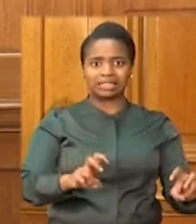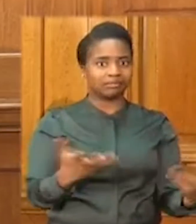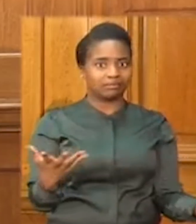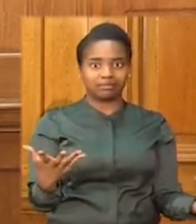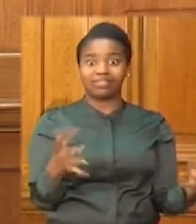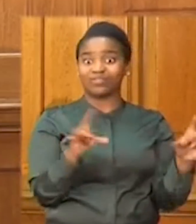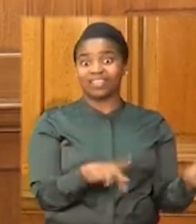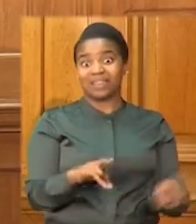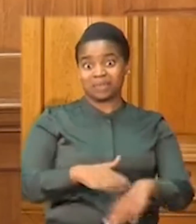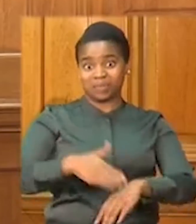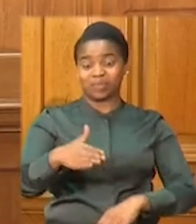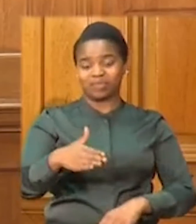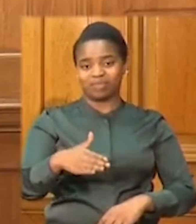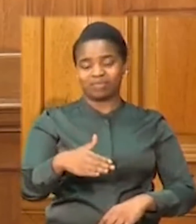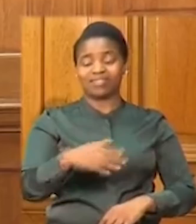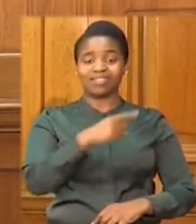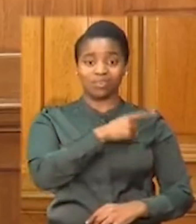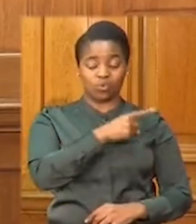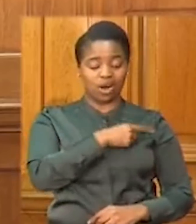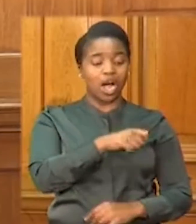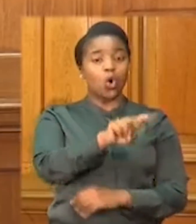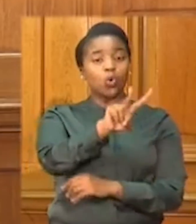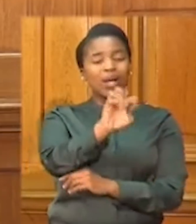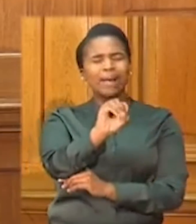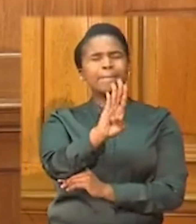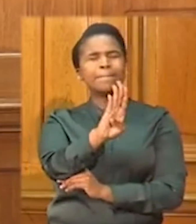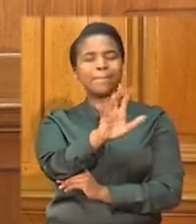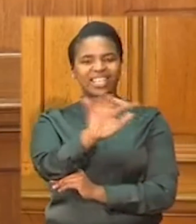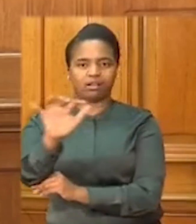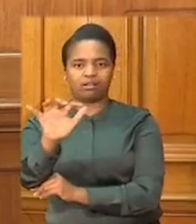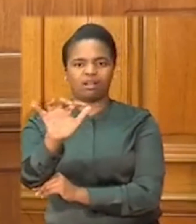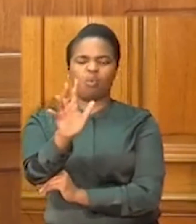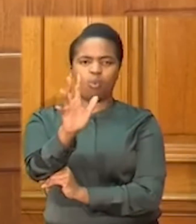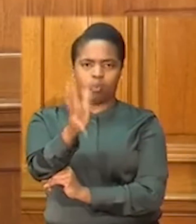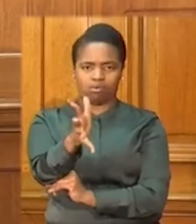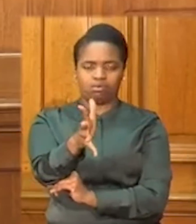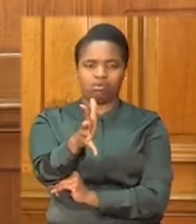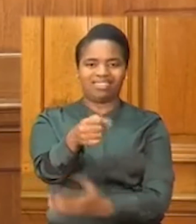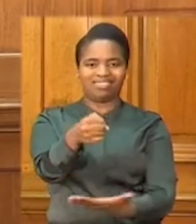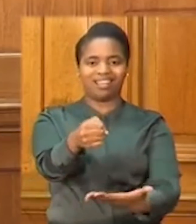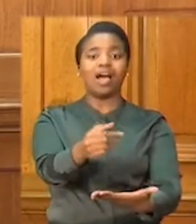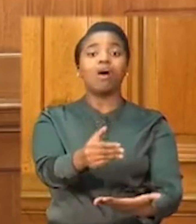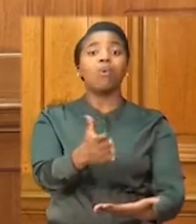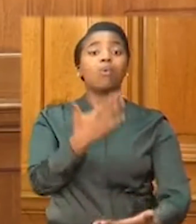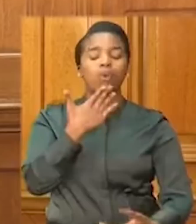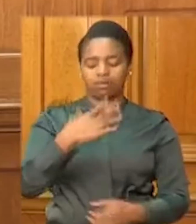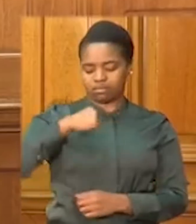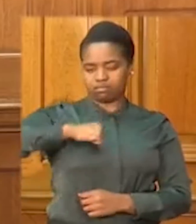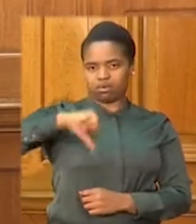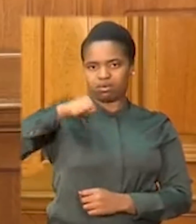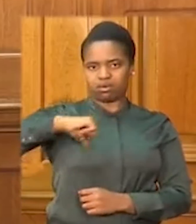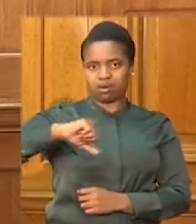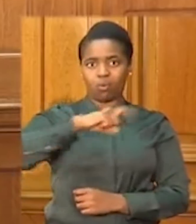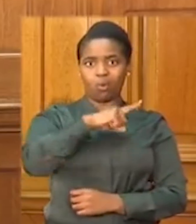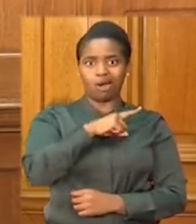Additional funding of $20 billion will therefore be made available to municipalities for the provision